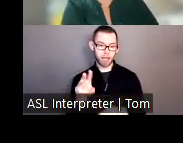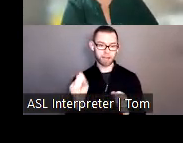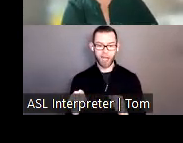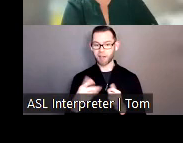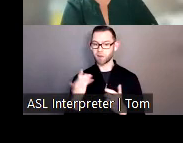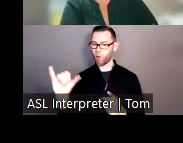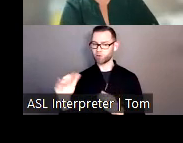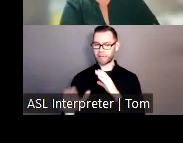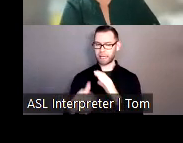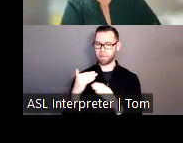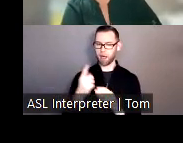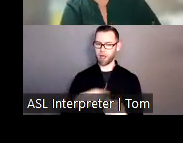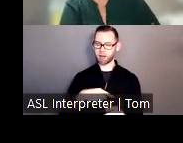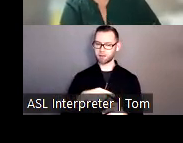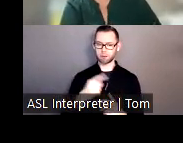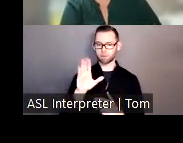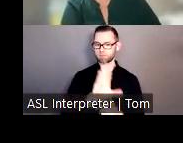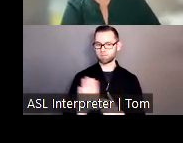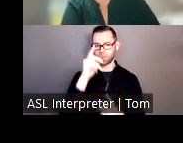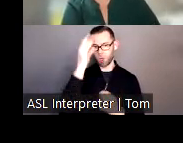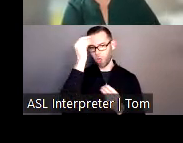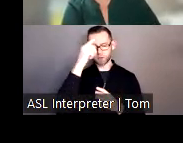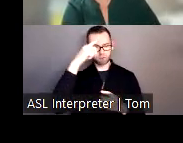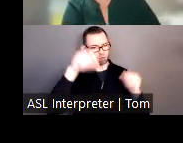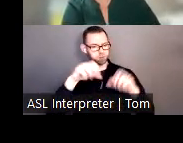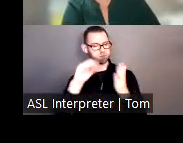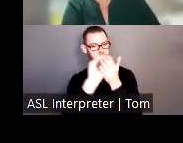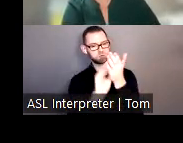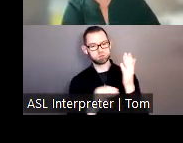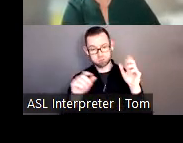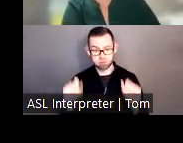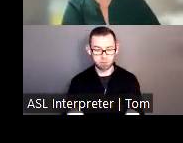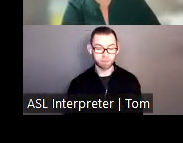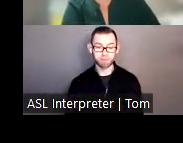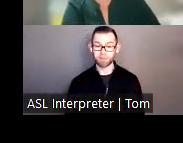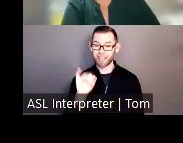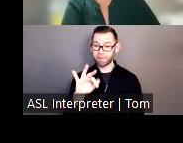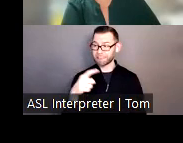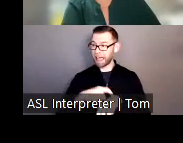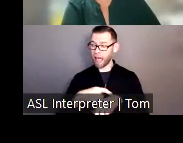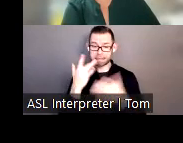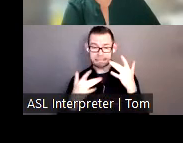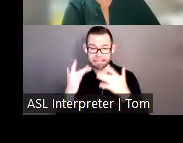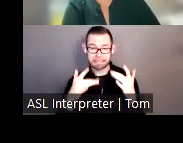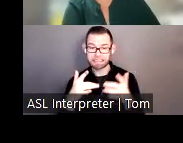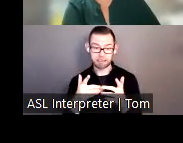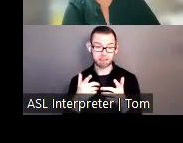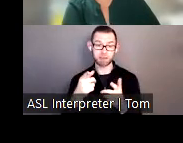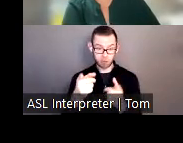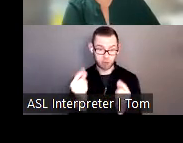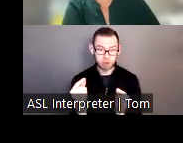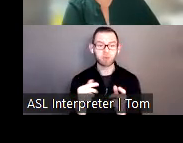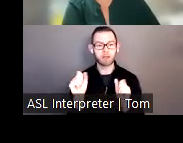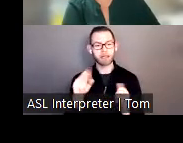a free form type of written comment. You can also, if time is short, please go to the EJ strategy